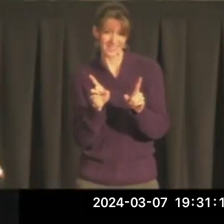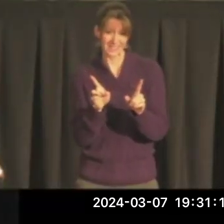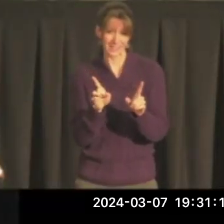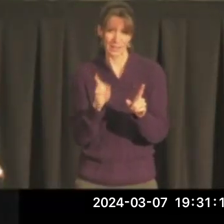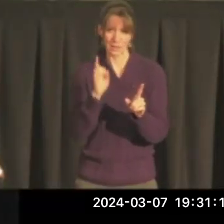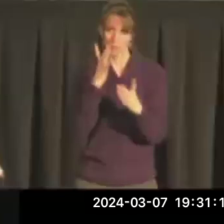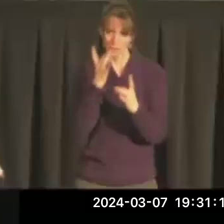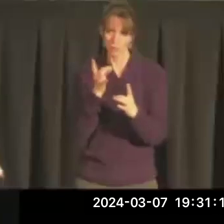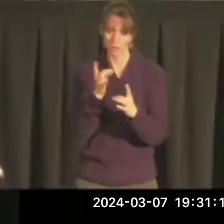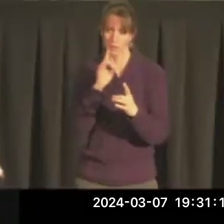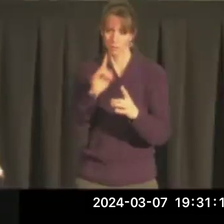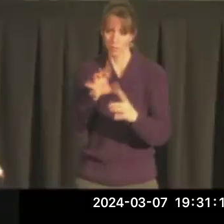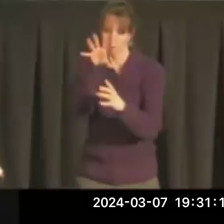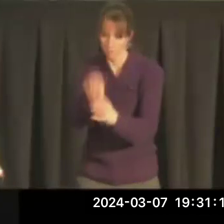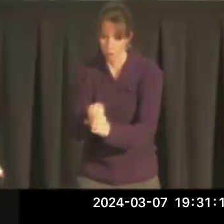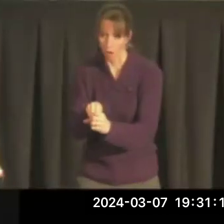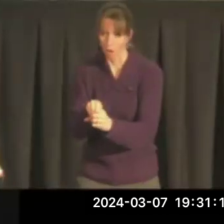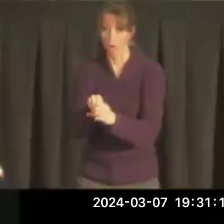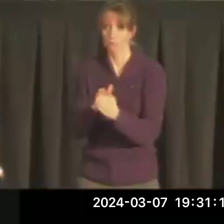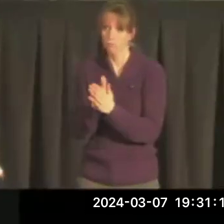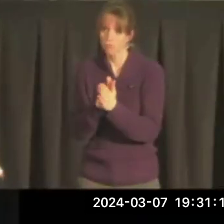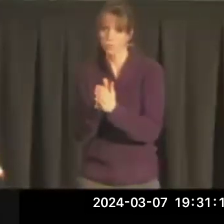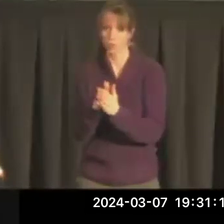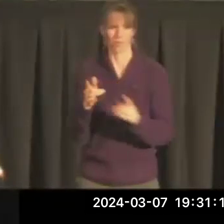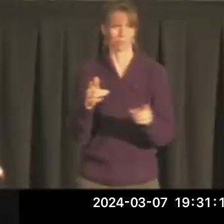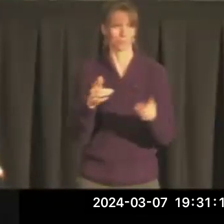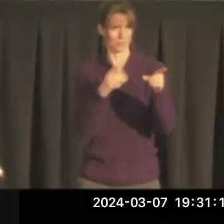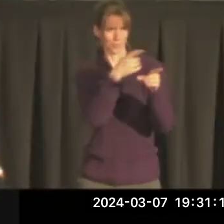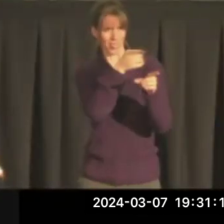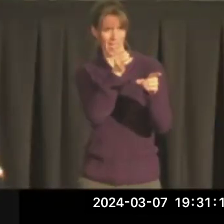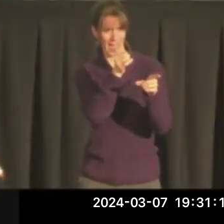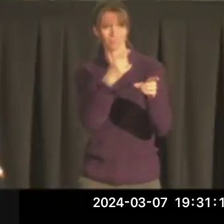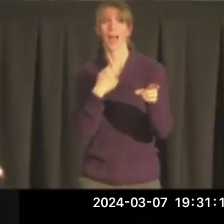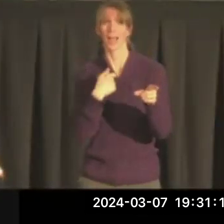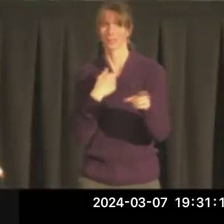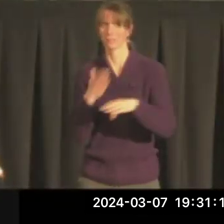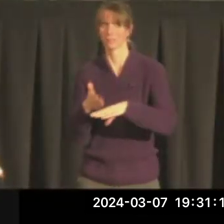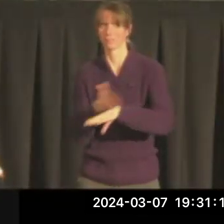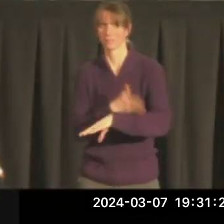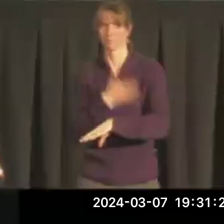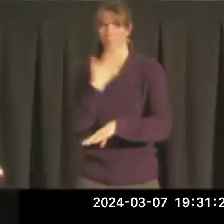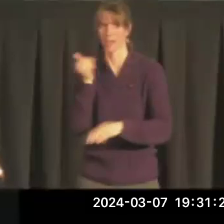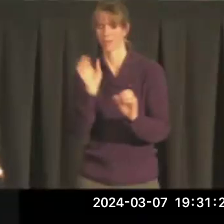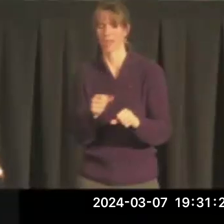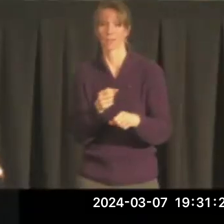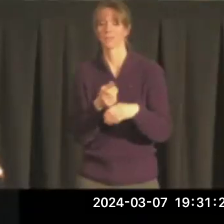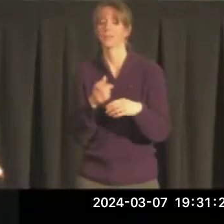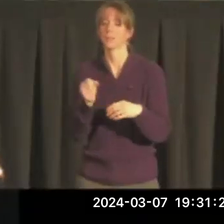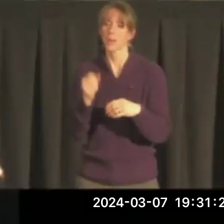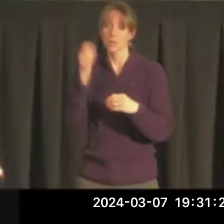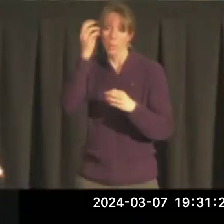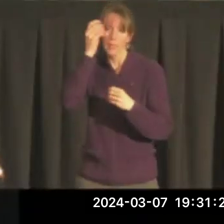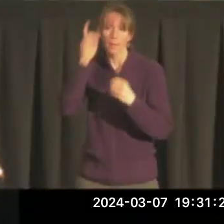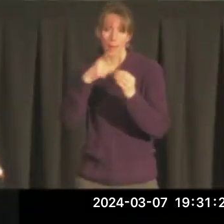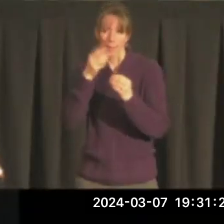to actually play a role. Or you might say, I could do a better job than they could. But it crosses your mind, right?